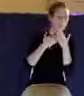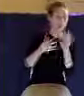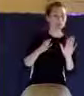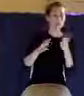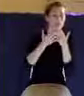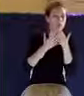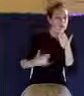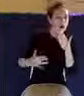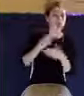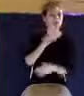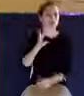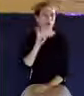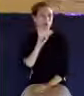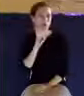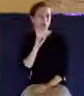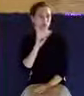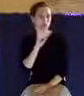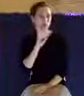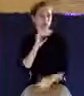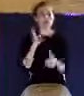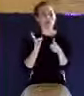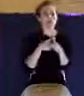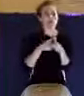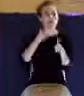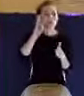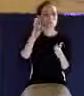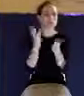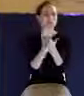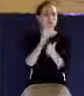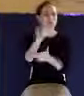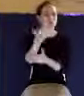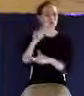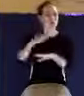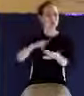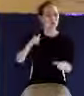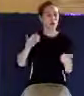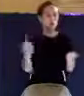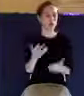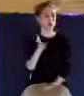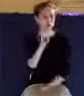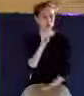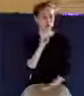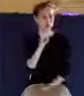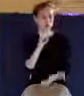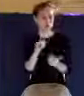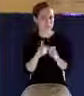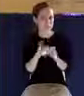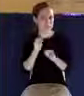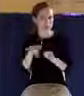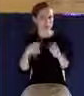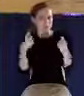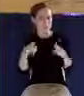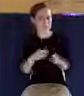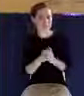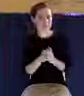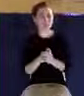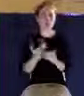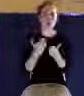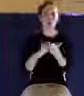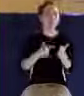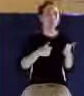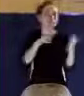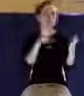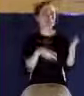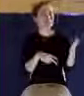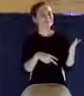The first witness that he calls is water. You say, how does that work? You a lot of times, you know, I read where commentators